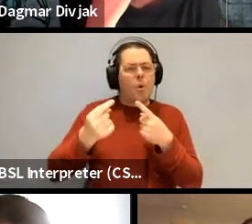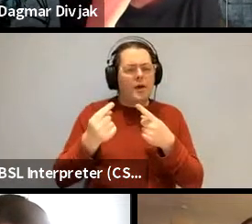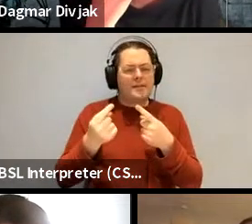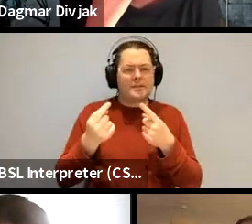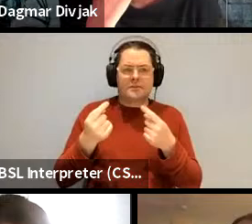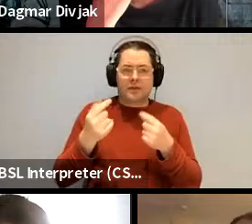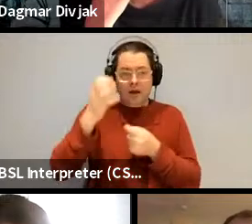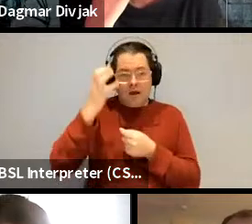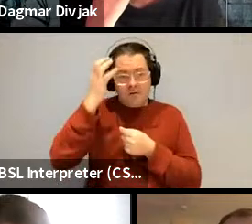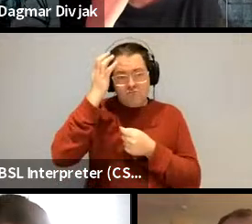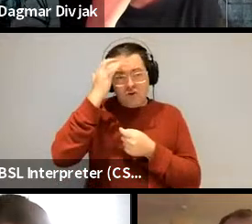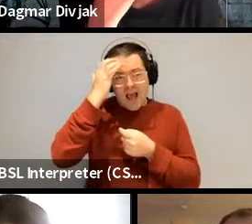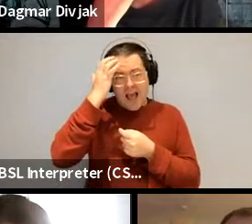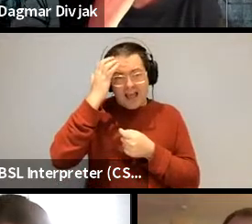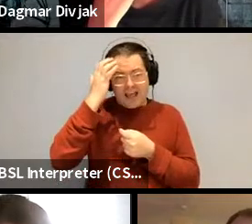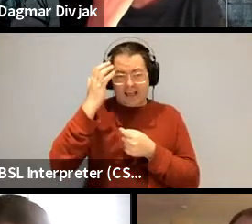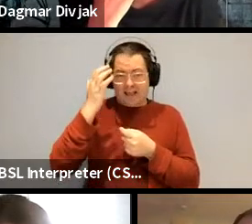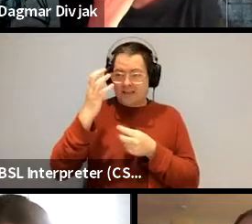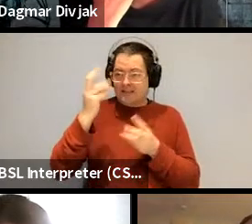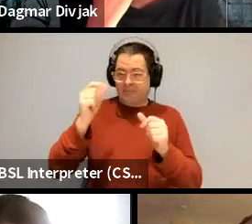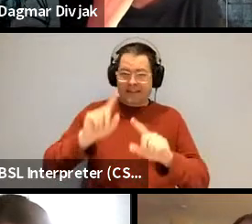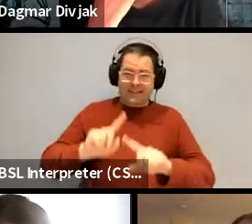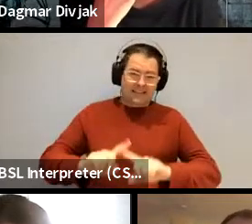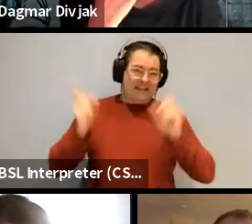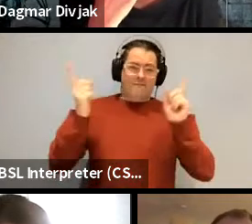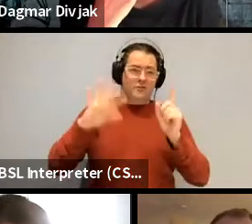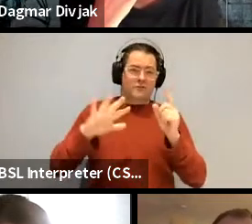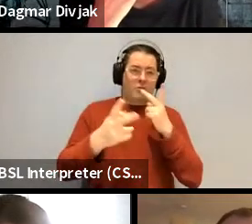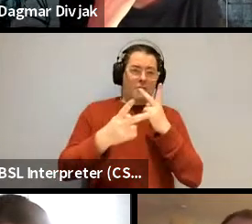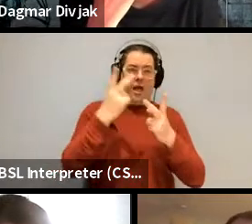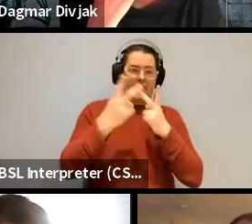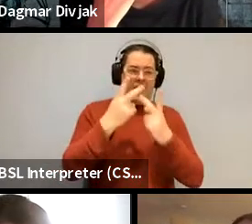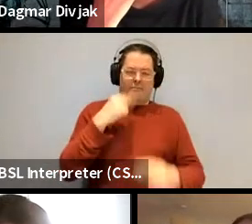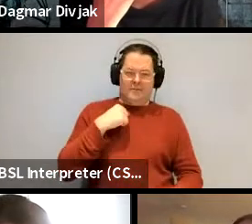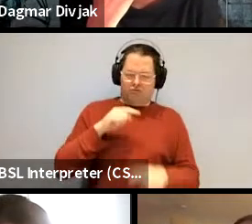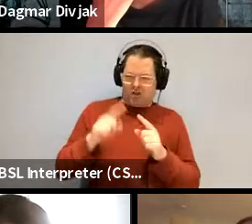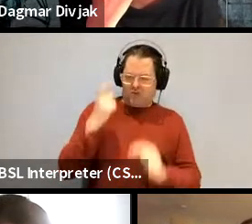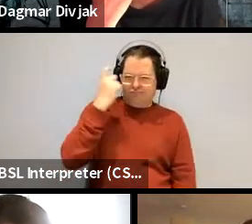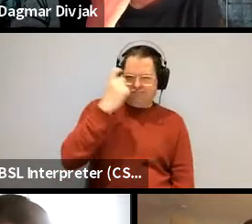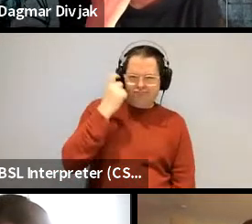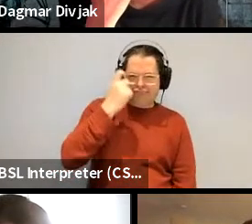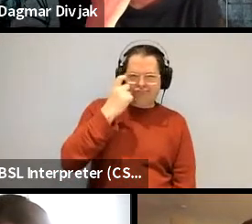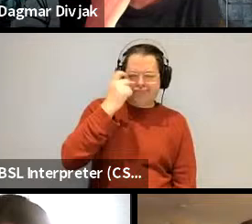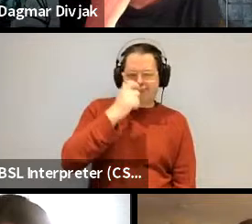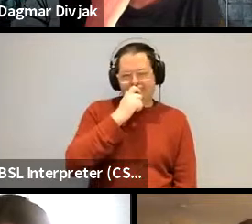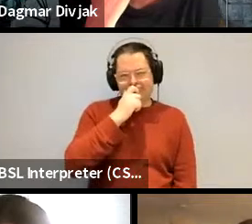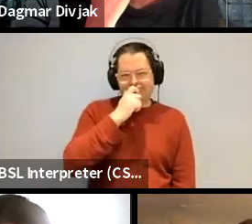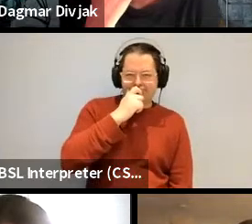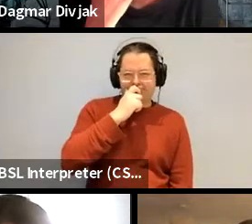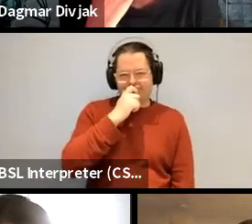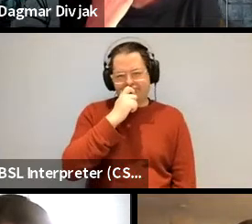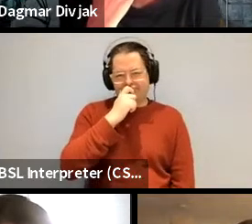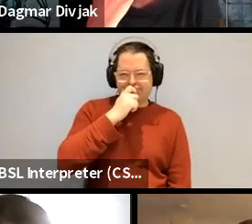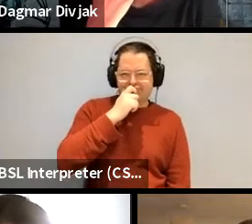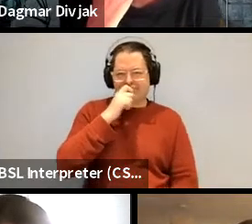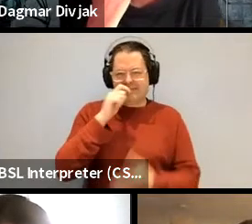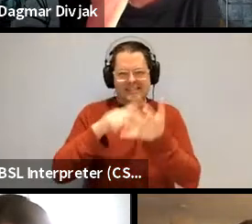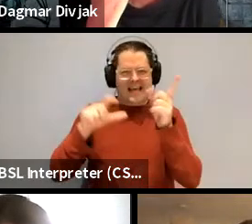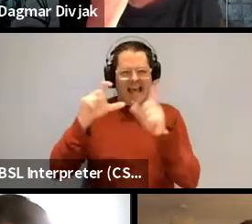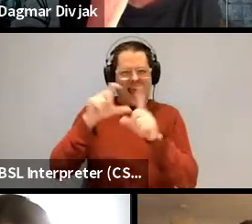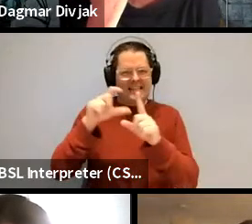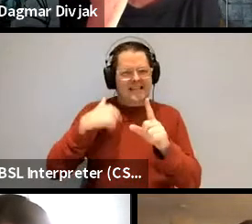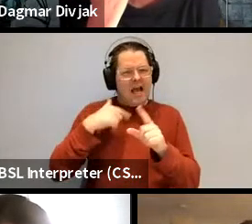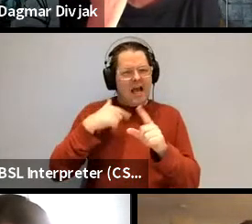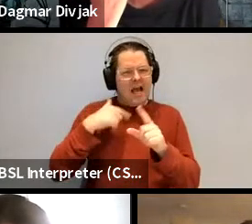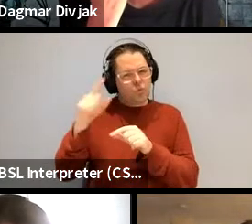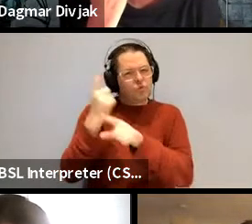in the brain that is so distinctive from anything else in in in functioning sense i i know a bit of the work